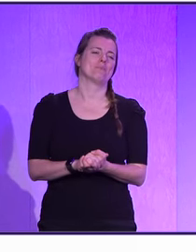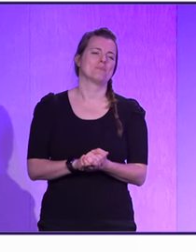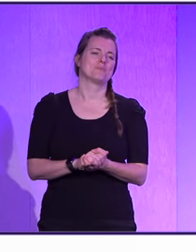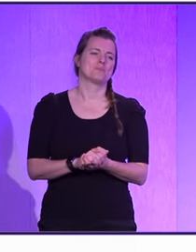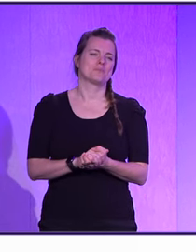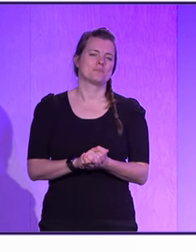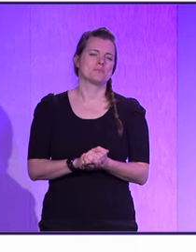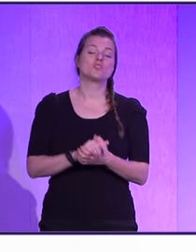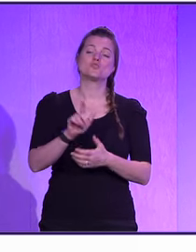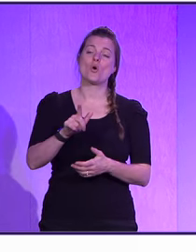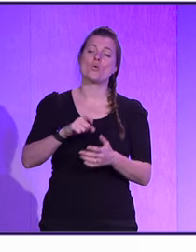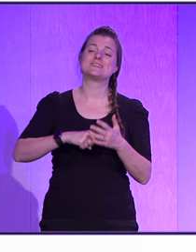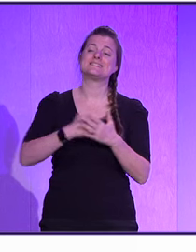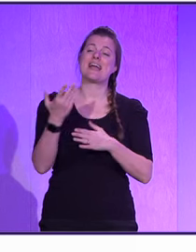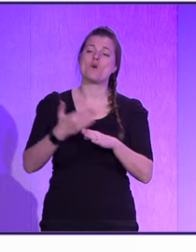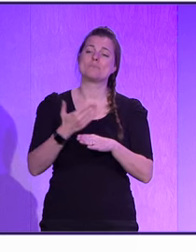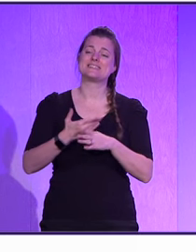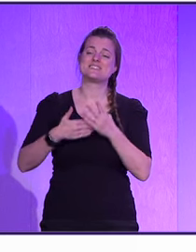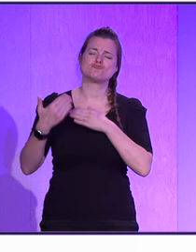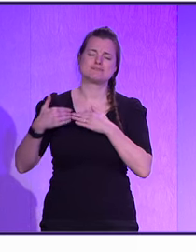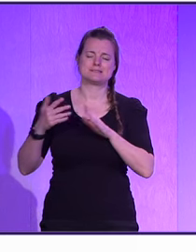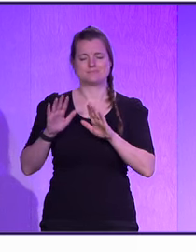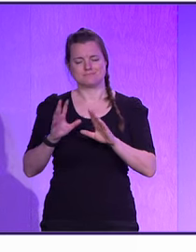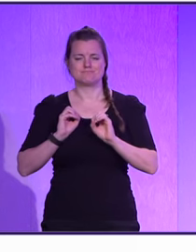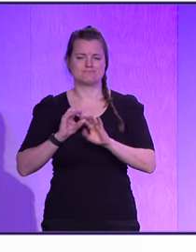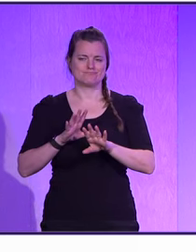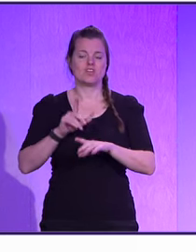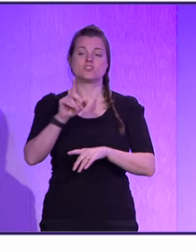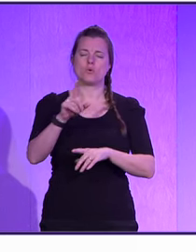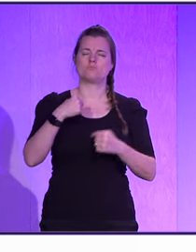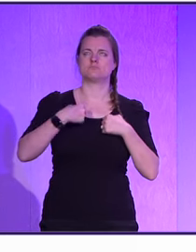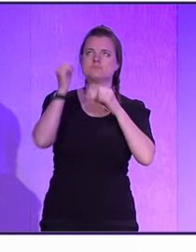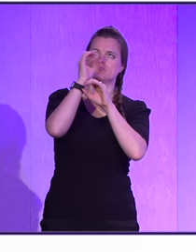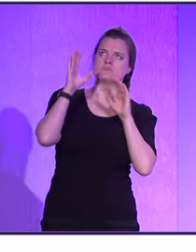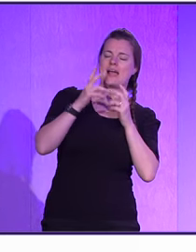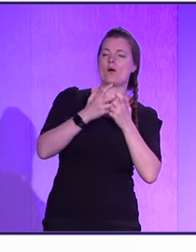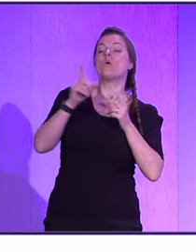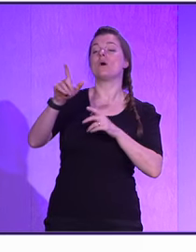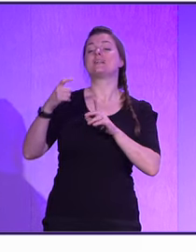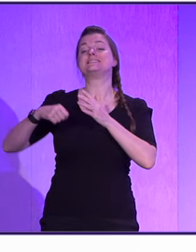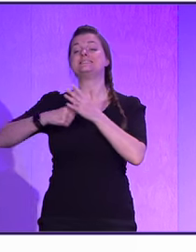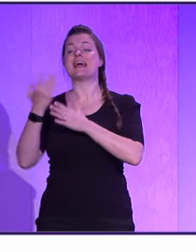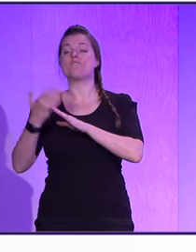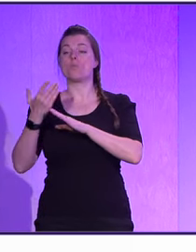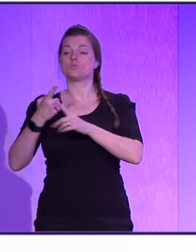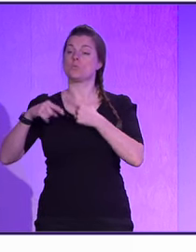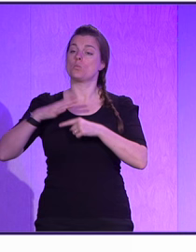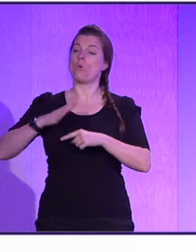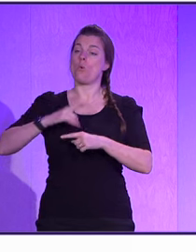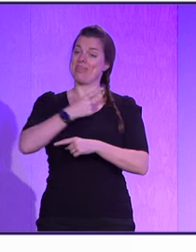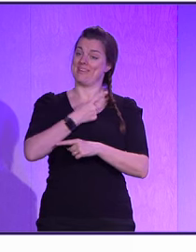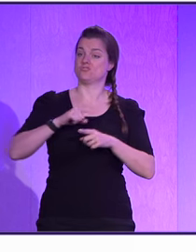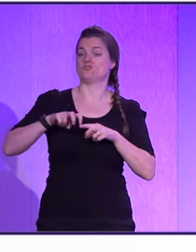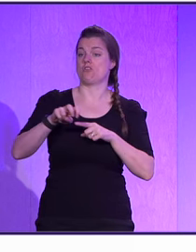So, me having a bit of DevOps history, the way that I think about this is, in DevOps, we went to kind of this